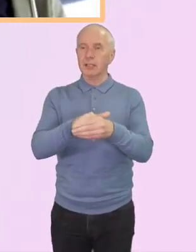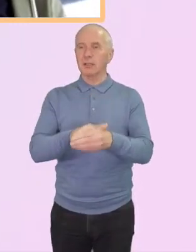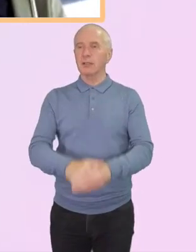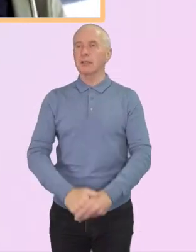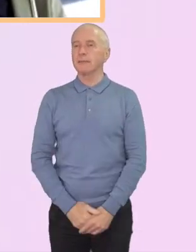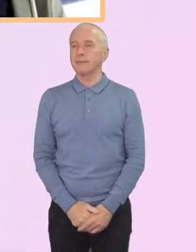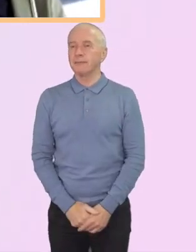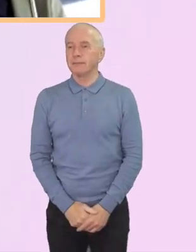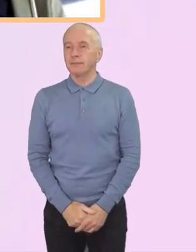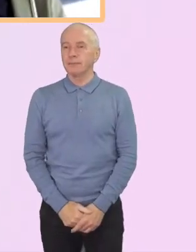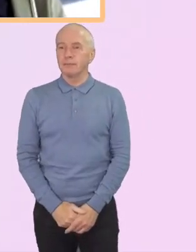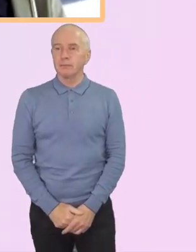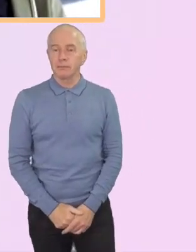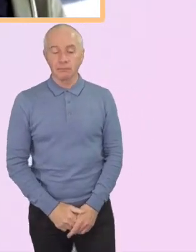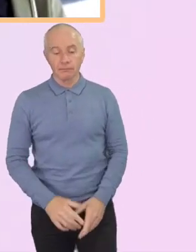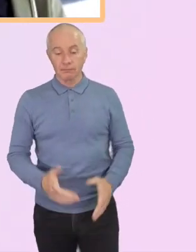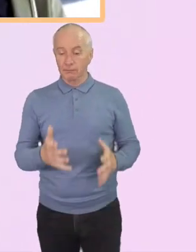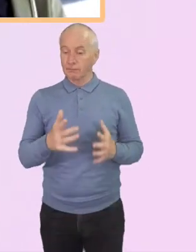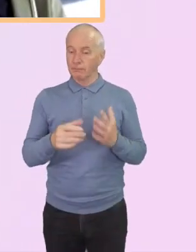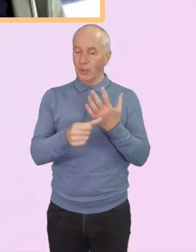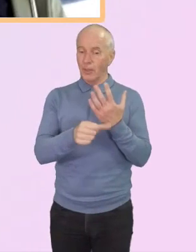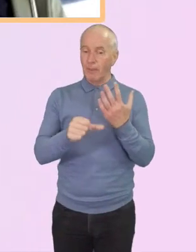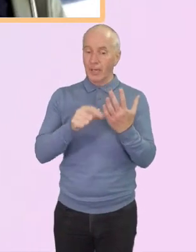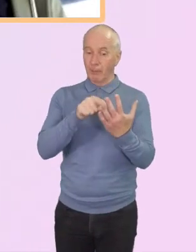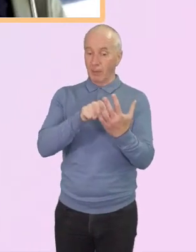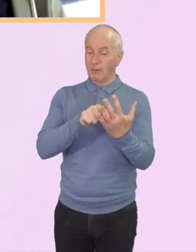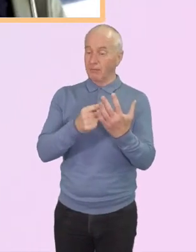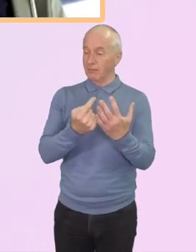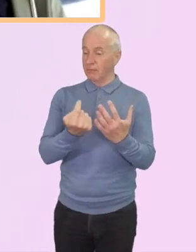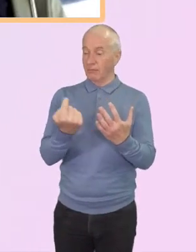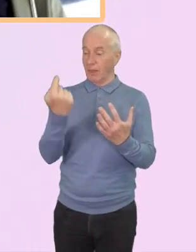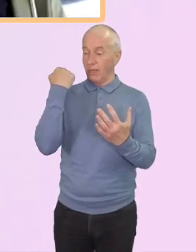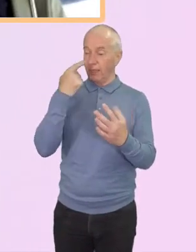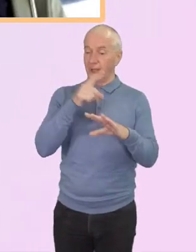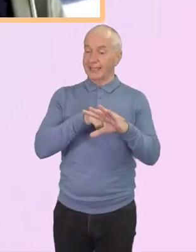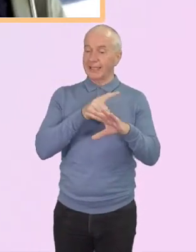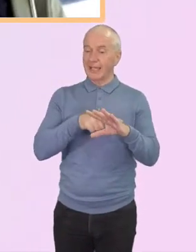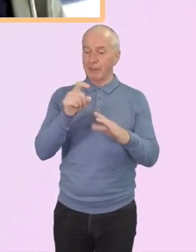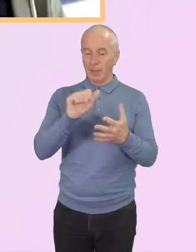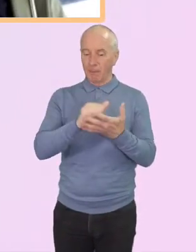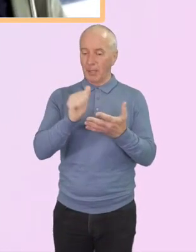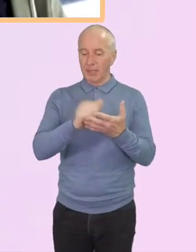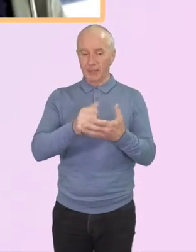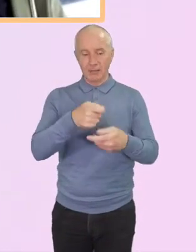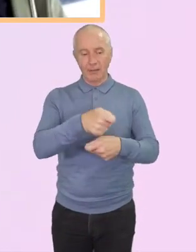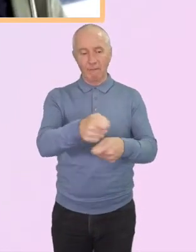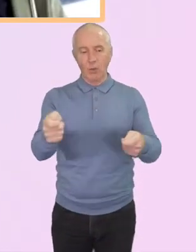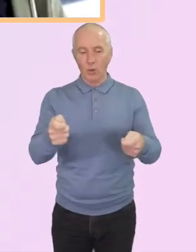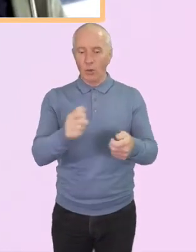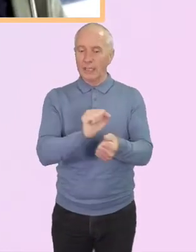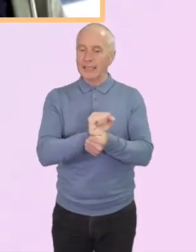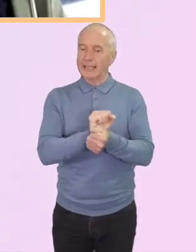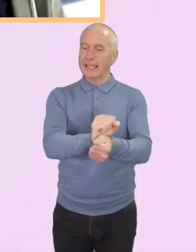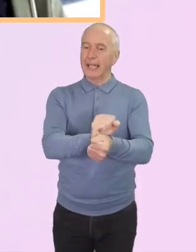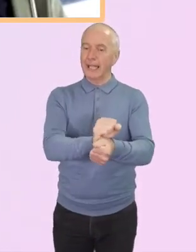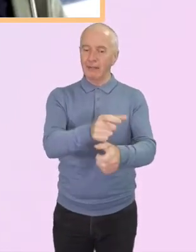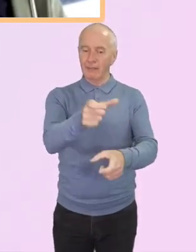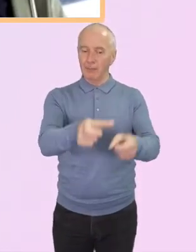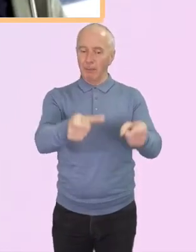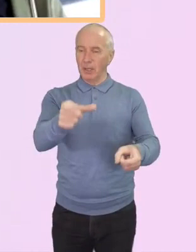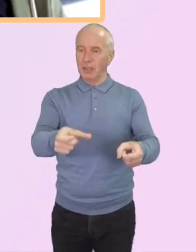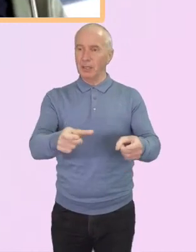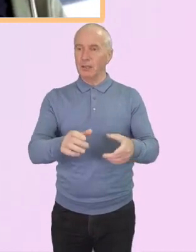the Bibles that were printed for slave populations by